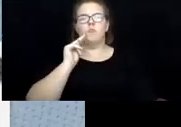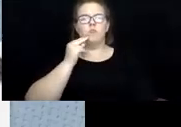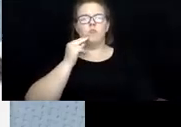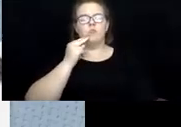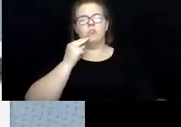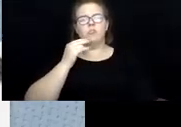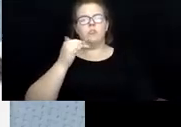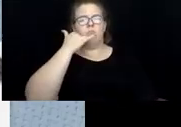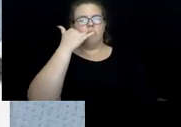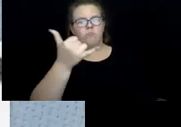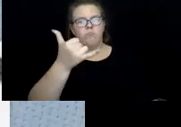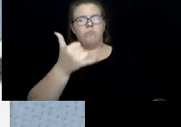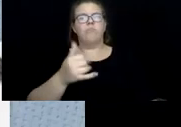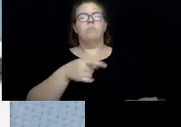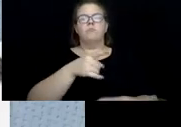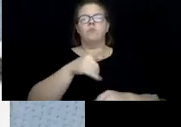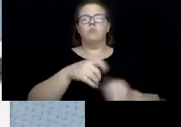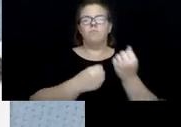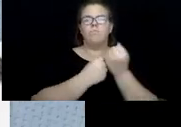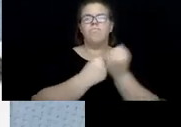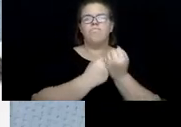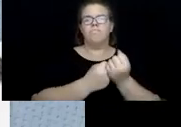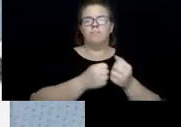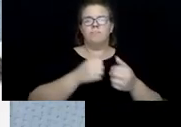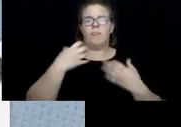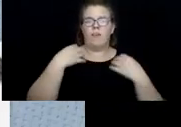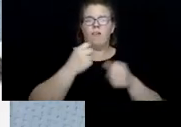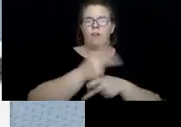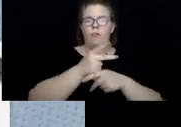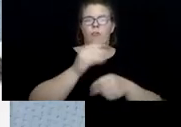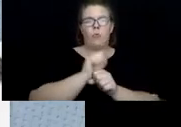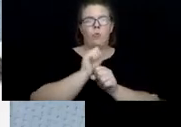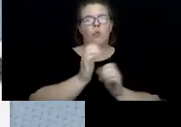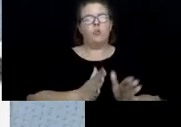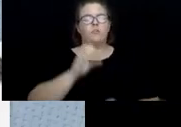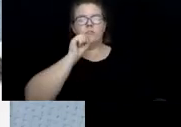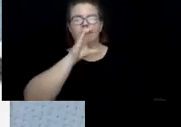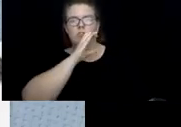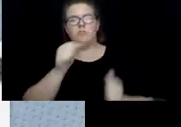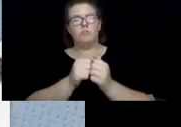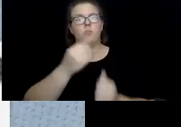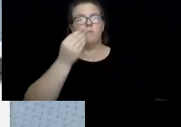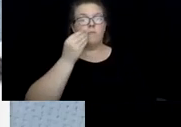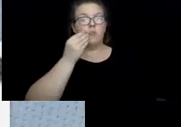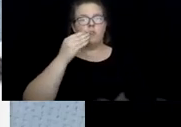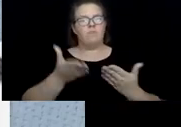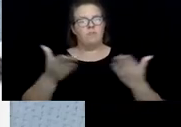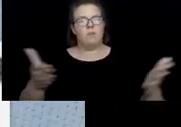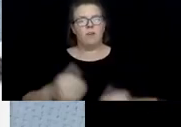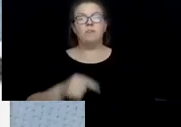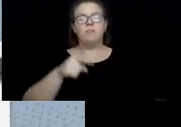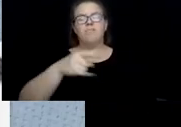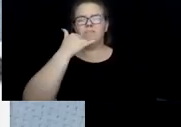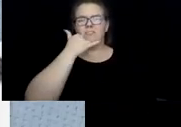assist seniors and healthcare workers with food and other supplies. The hotline number was unique, and